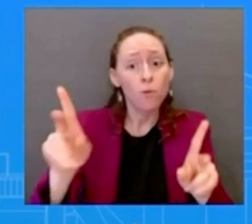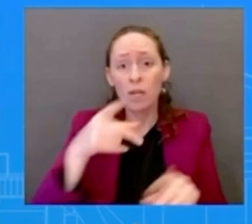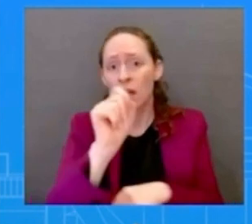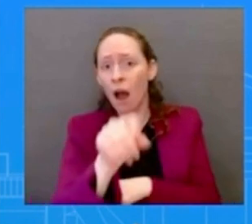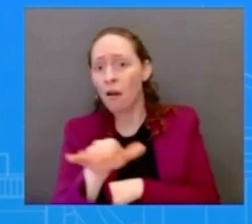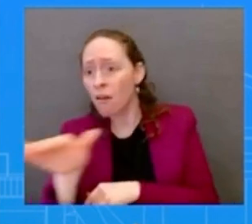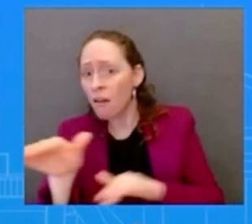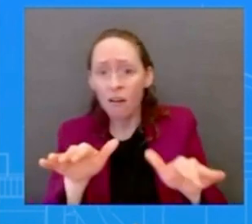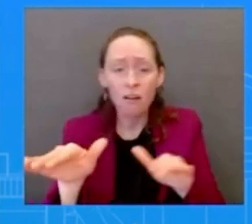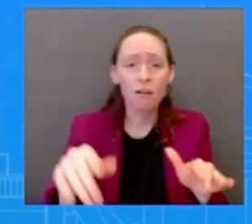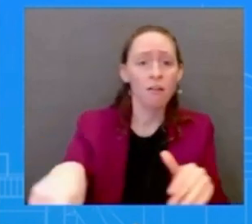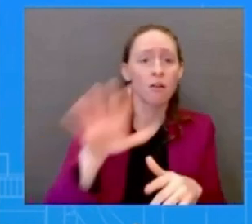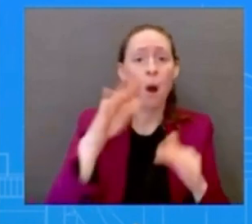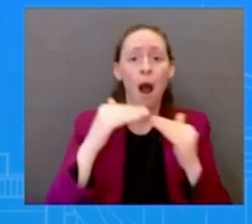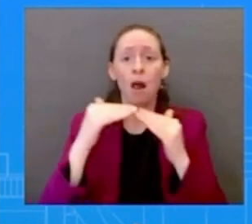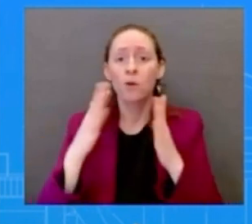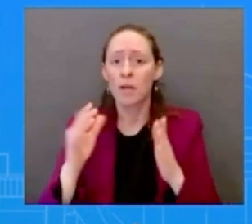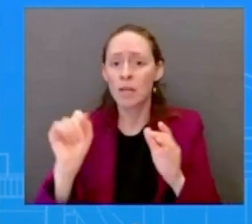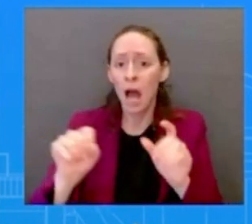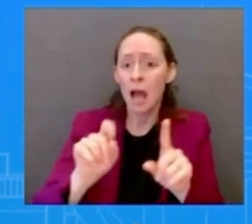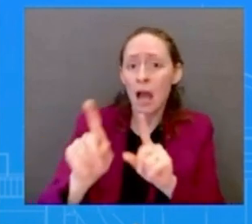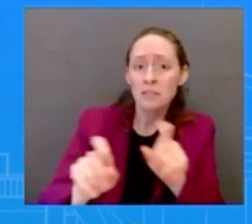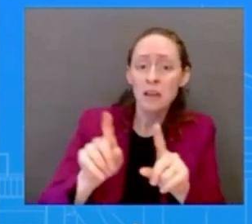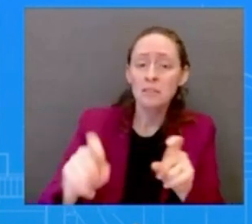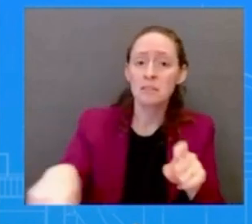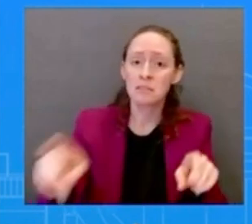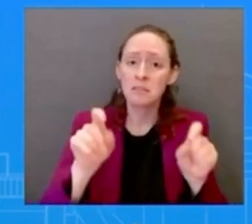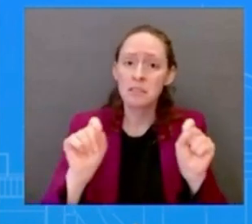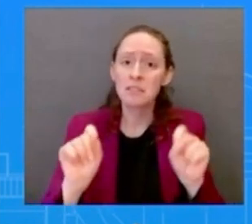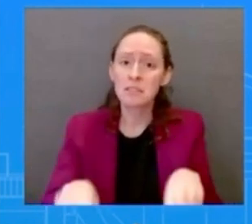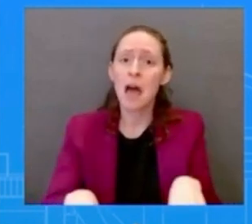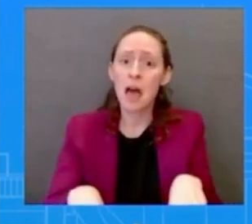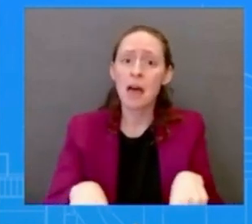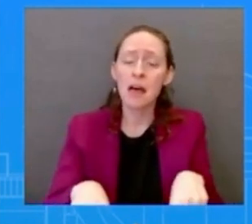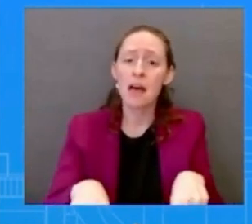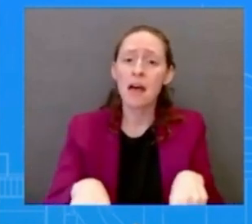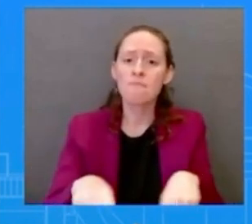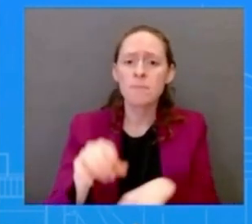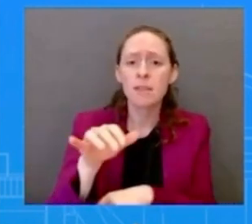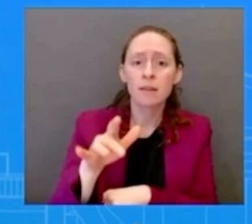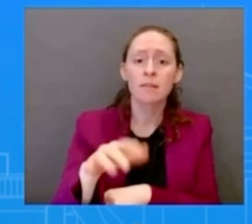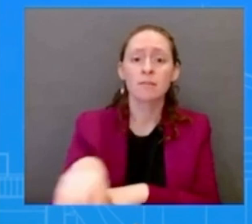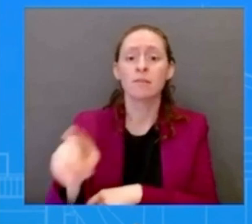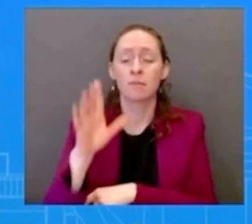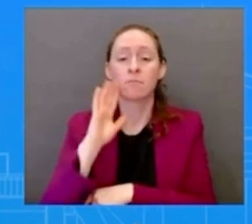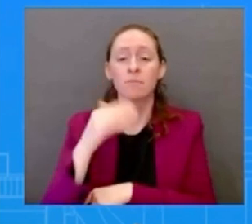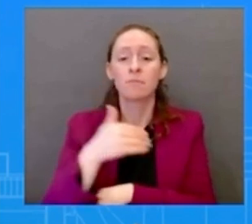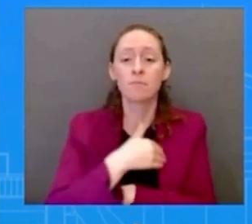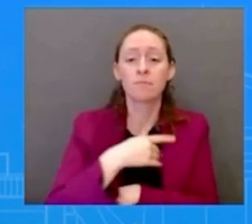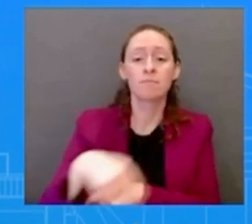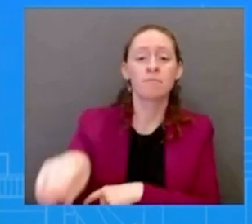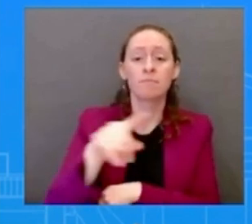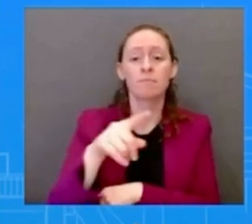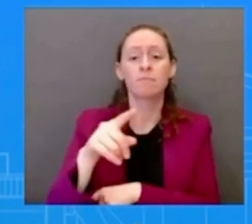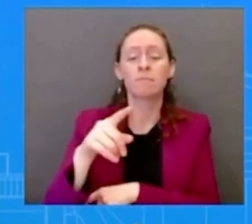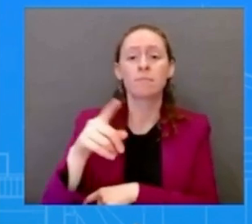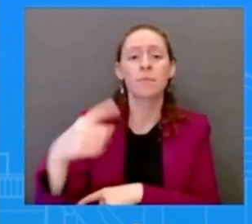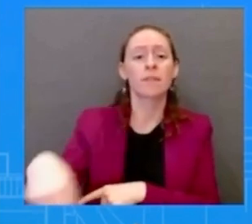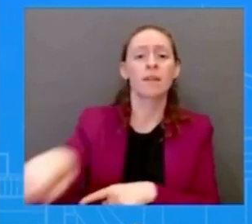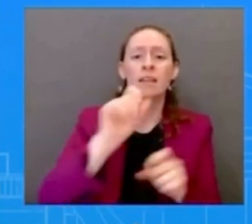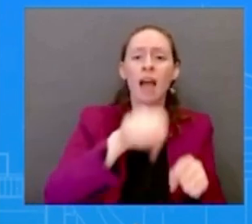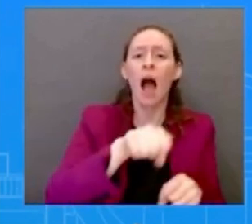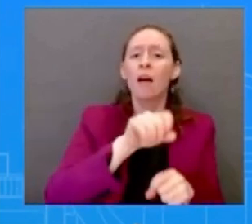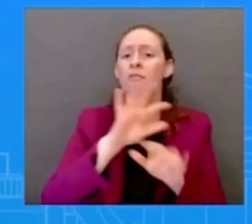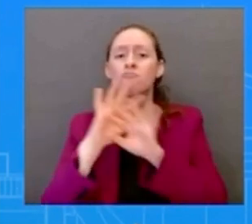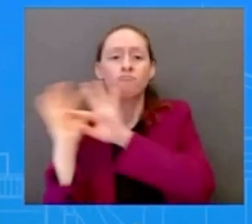ask questions uh during the uh the uh pool spray of the oval at the oval that that happened every time a a